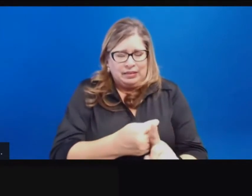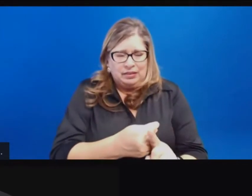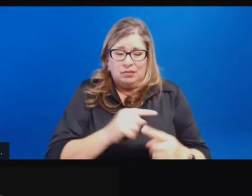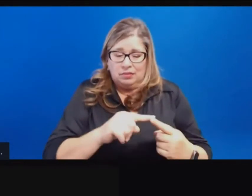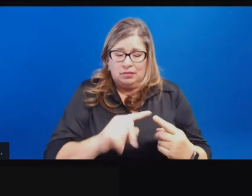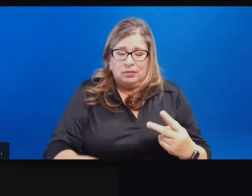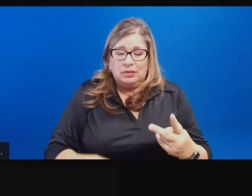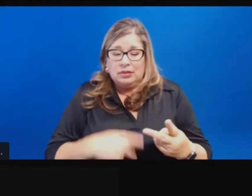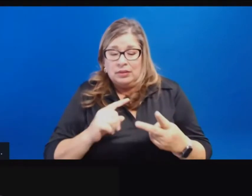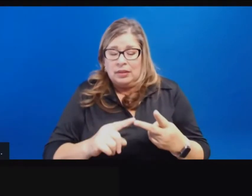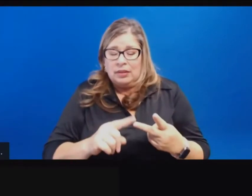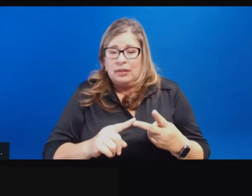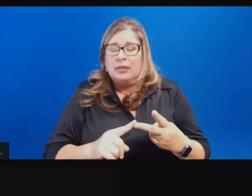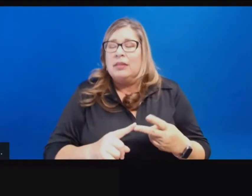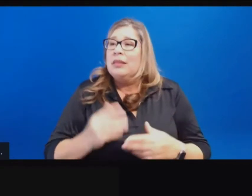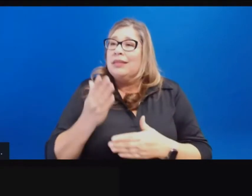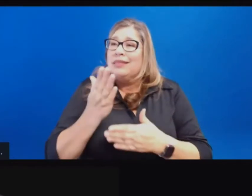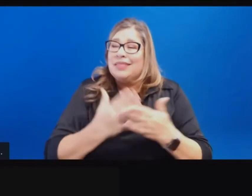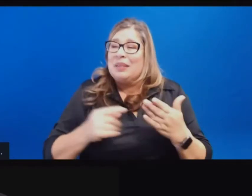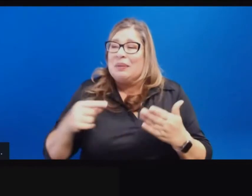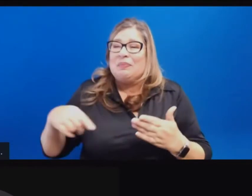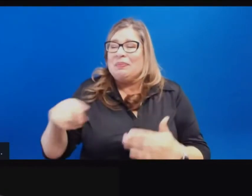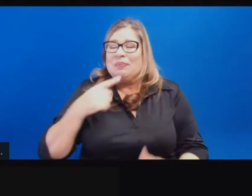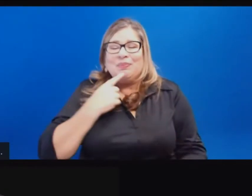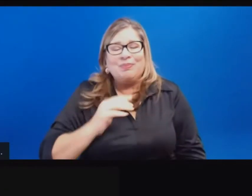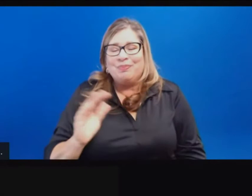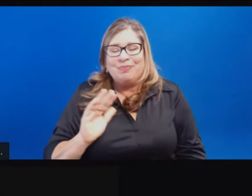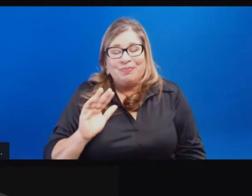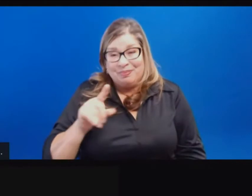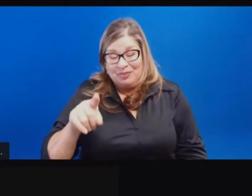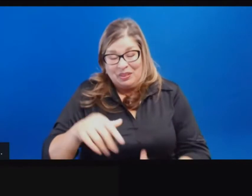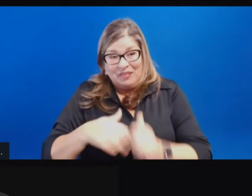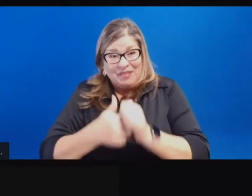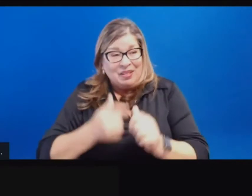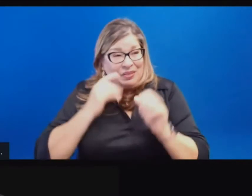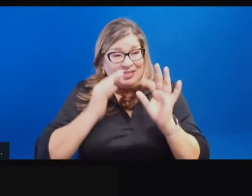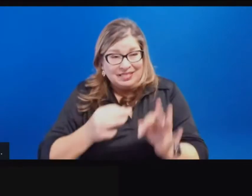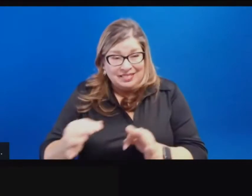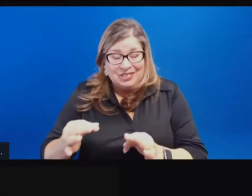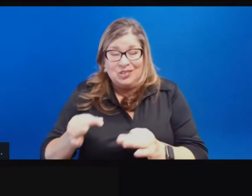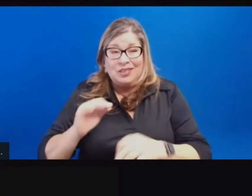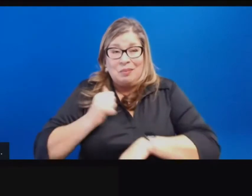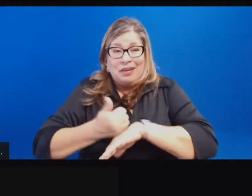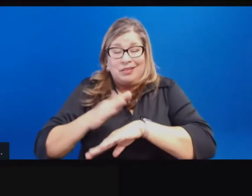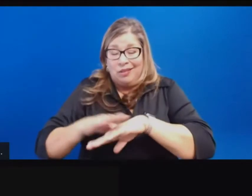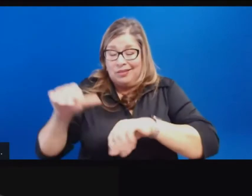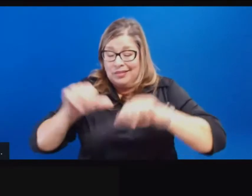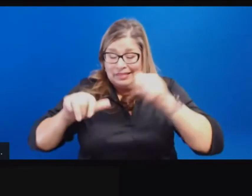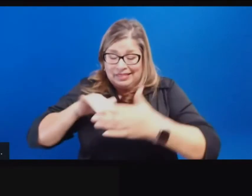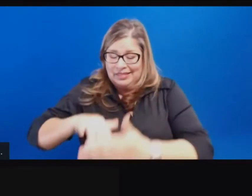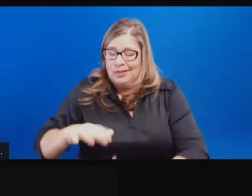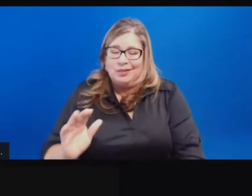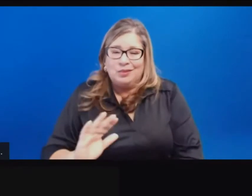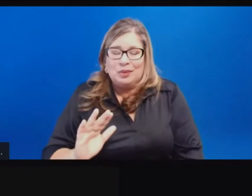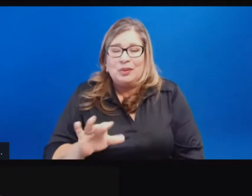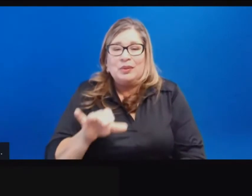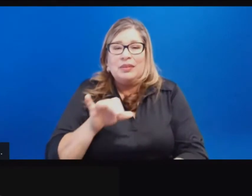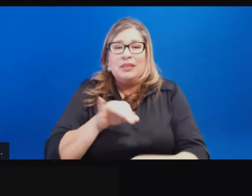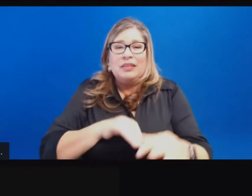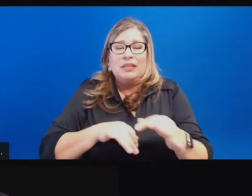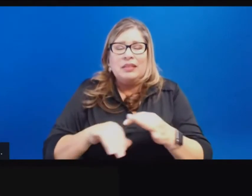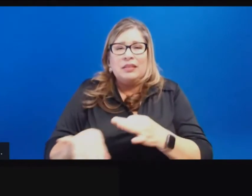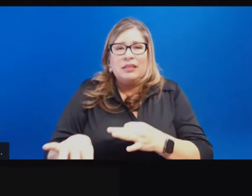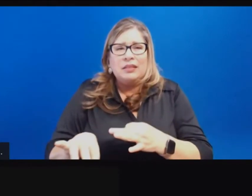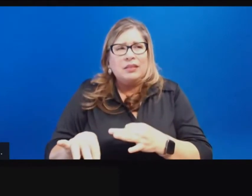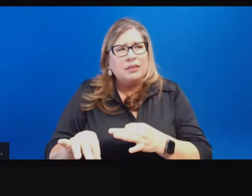actions of not being based on science. In particular, some have pointed to your comments on December 8th, where you said of the decision to close outdoor